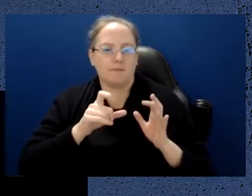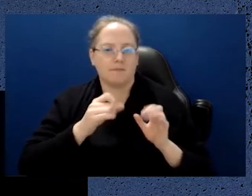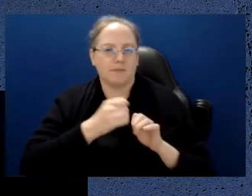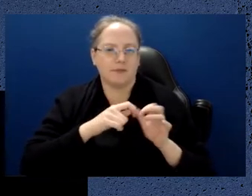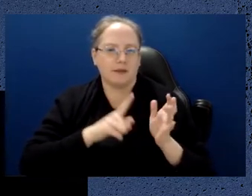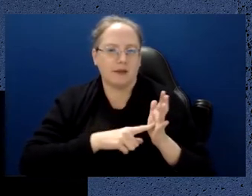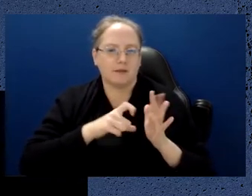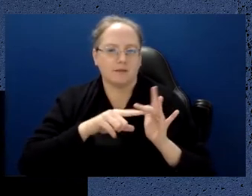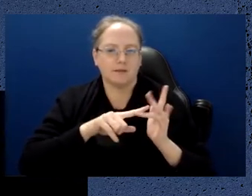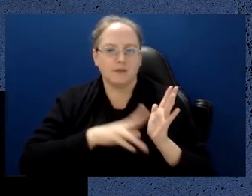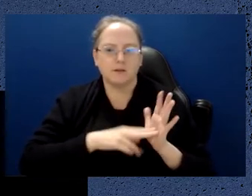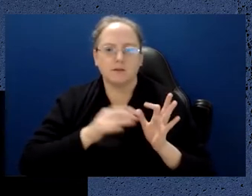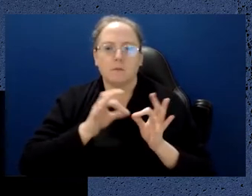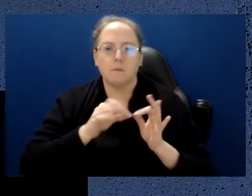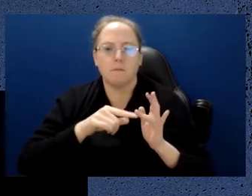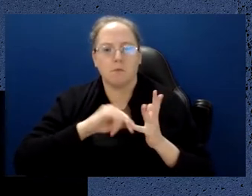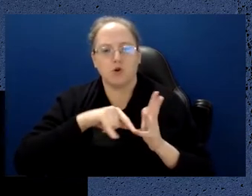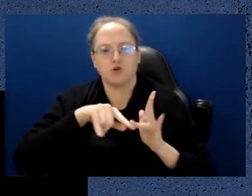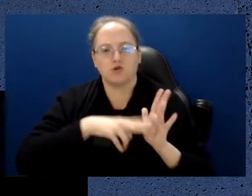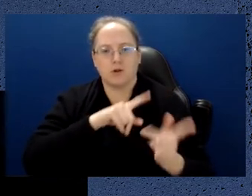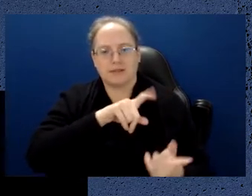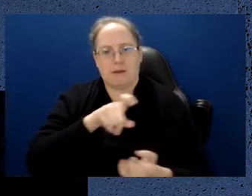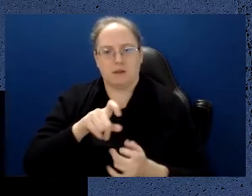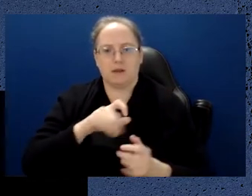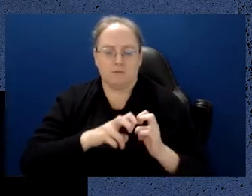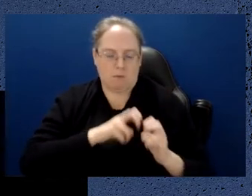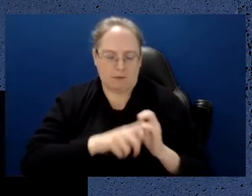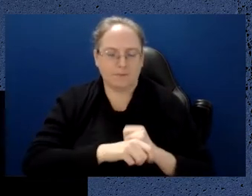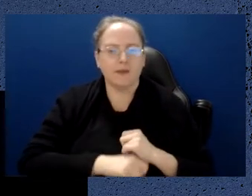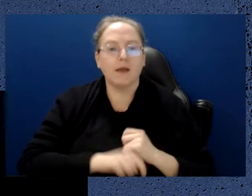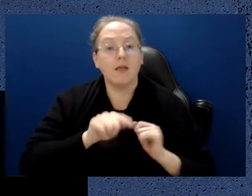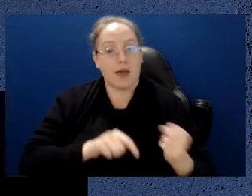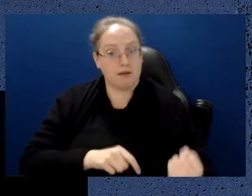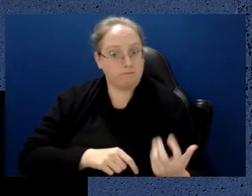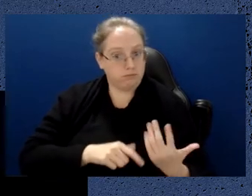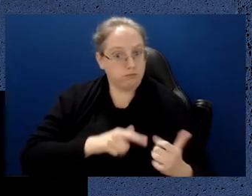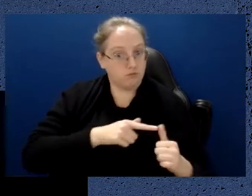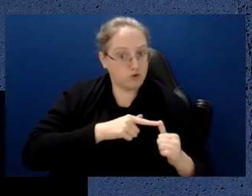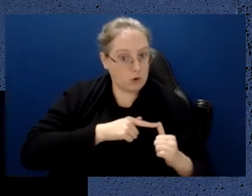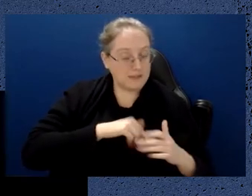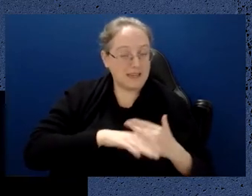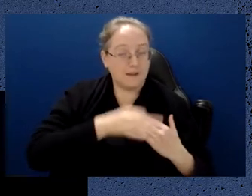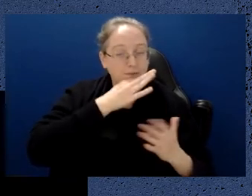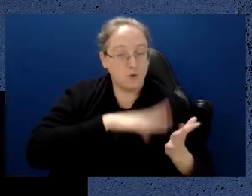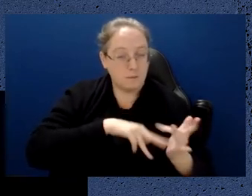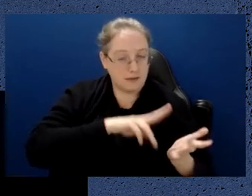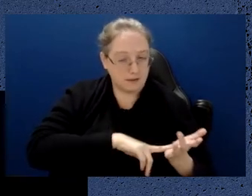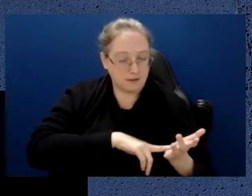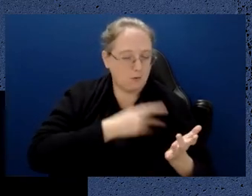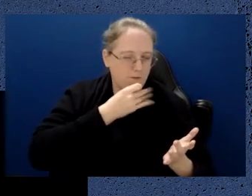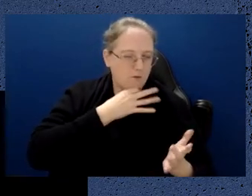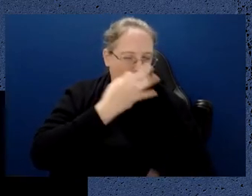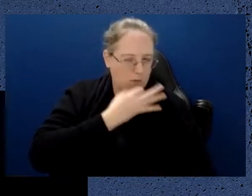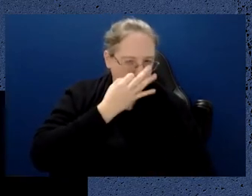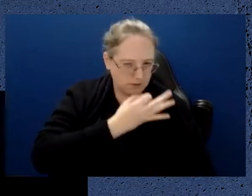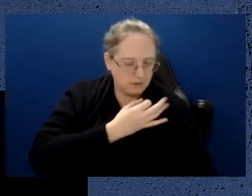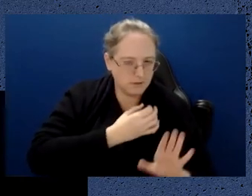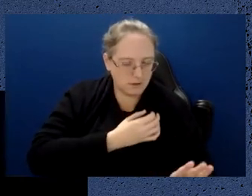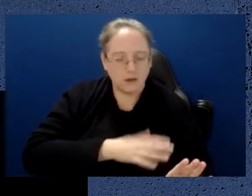esoteric problem, but nevertheless, the results that they were able to get in minutes or hours was